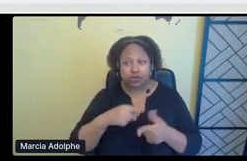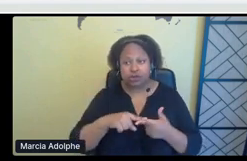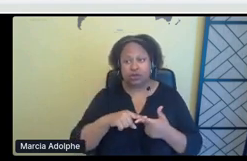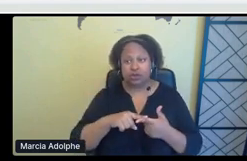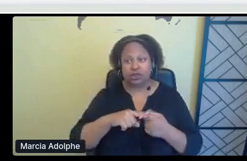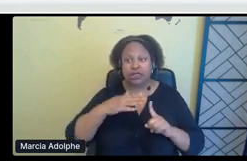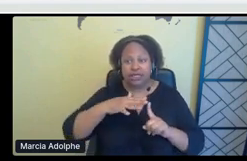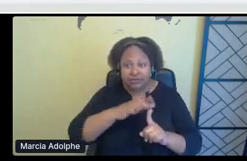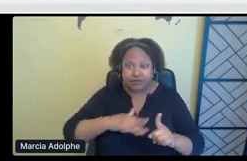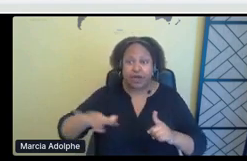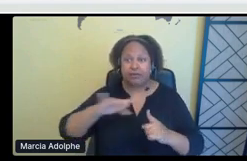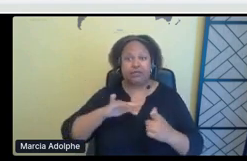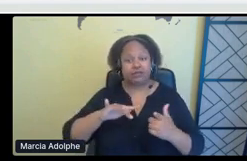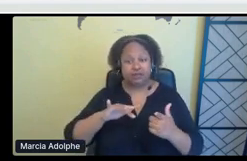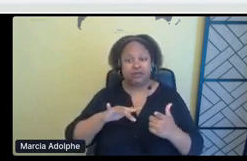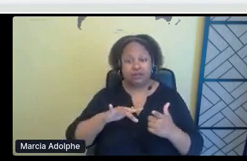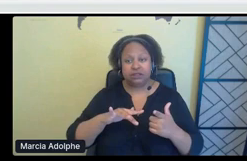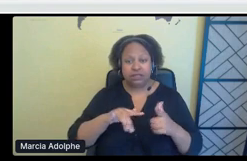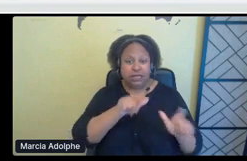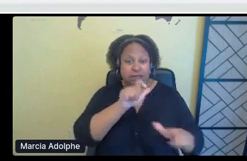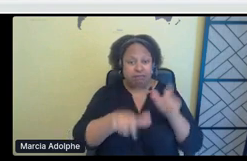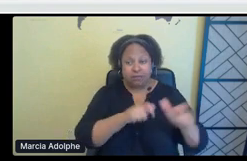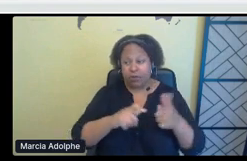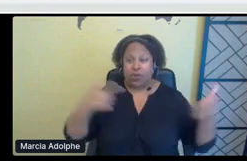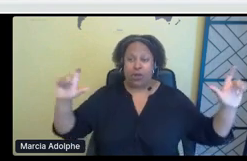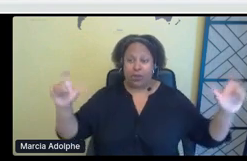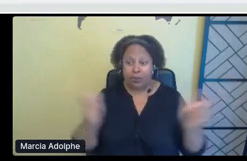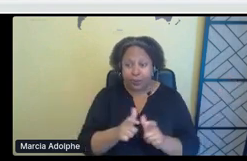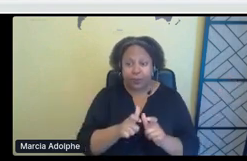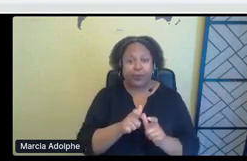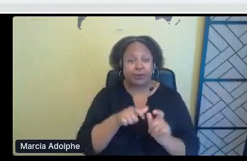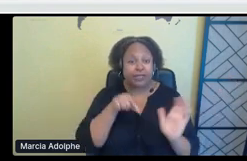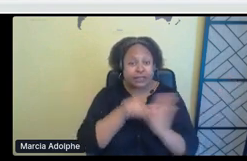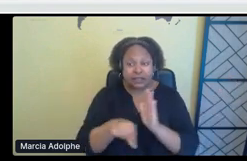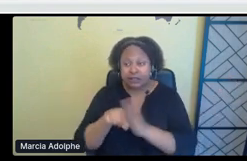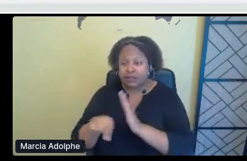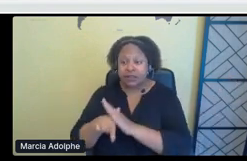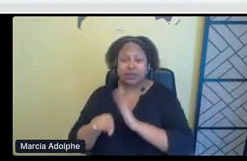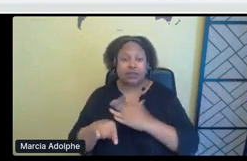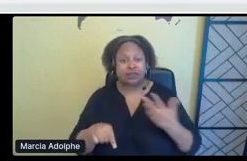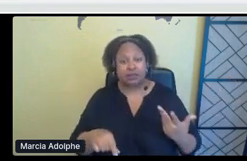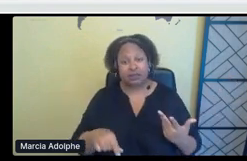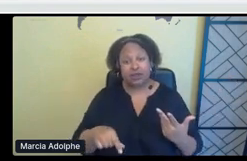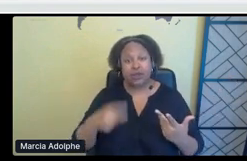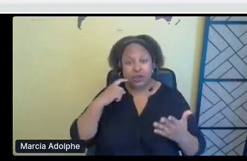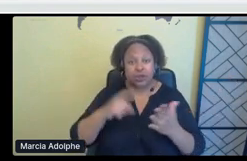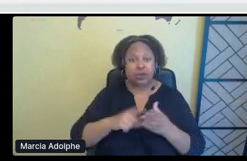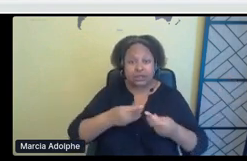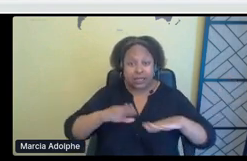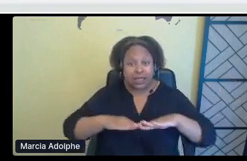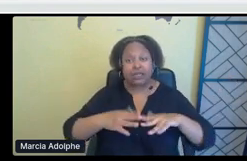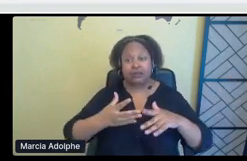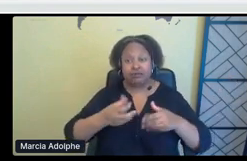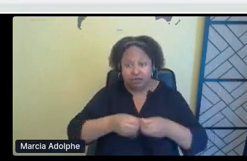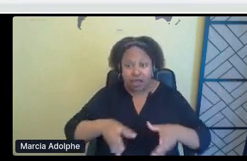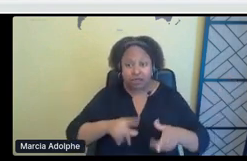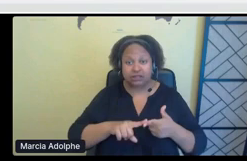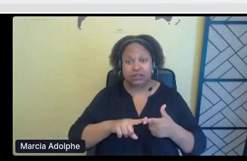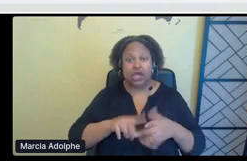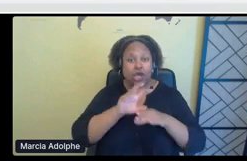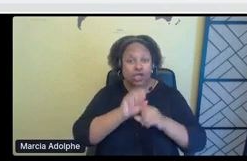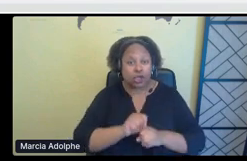talk about further encroachment, determination, destruction of our territories, resulting in the loss of culture, traditions, customs, languages